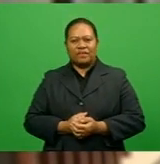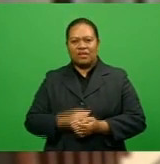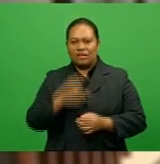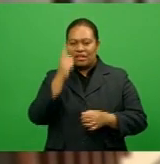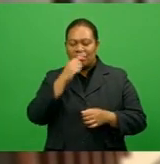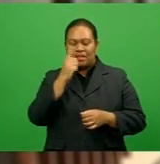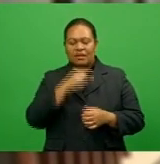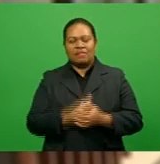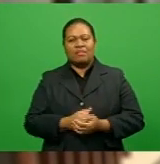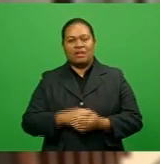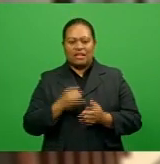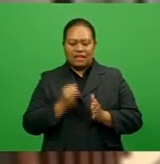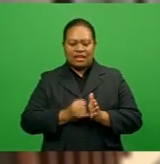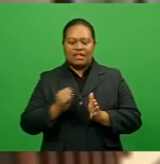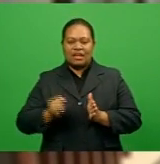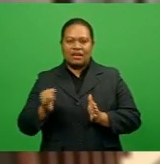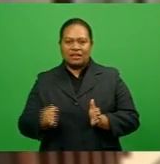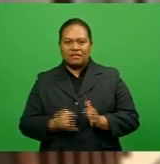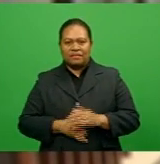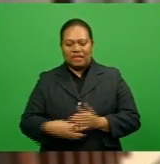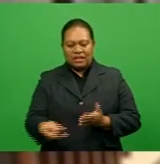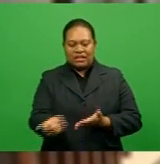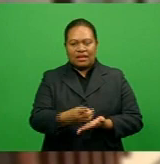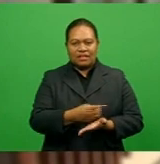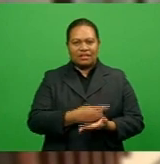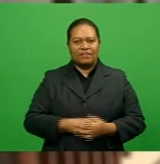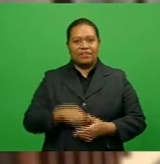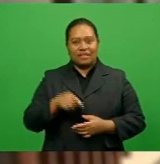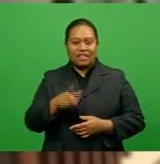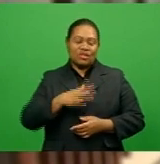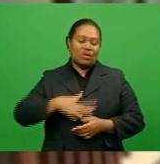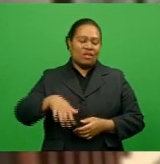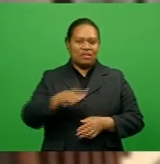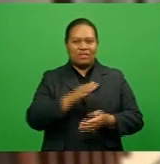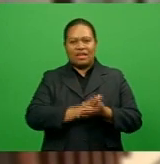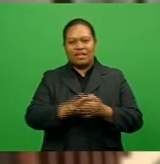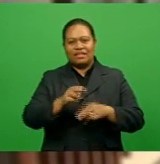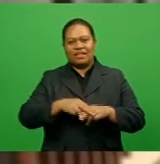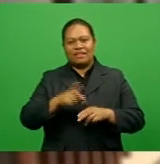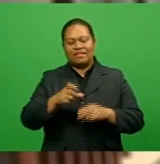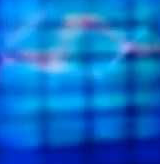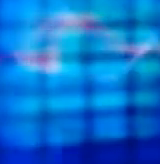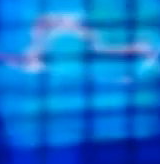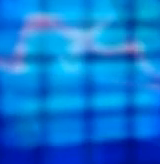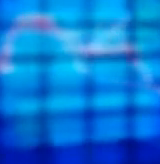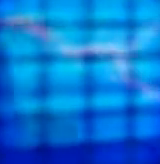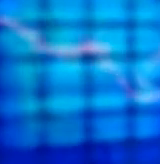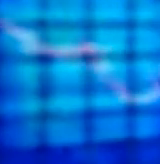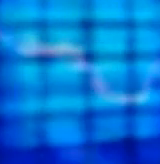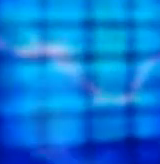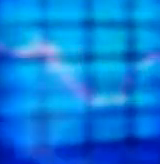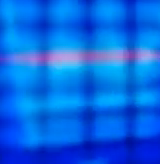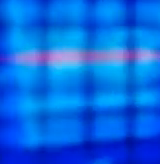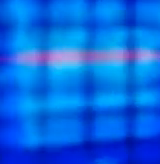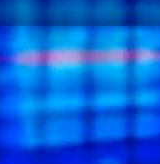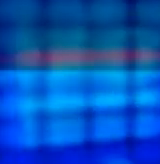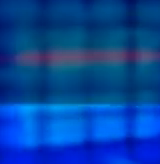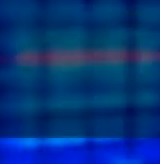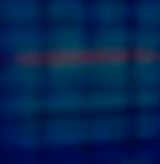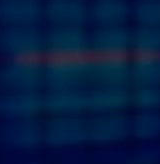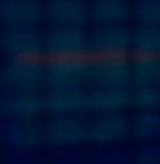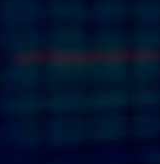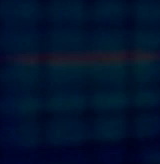confidence and industrial sentiment data. And that's all from your HFC Bank for now. Looking at today's local